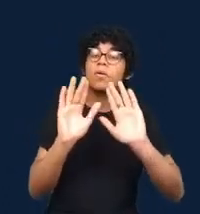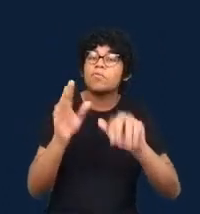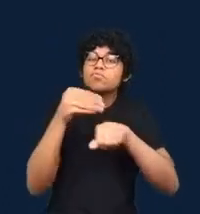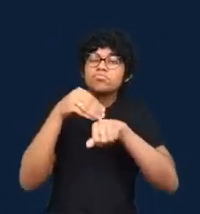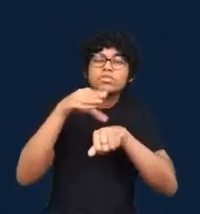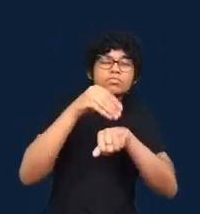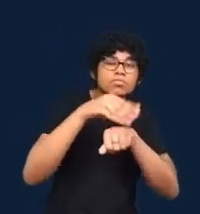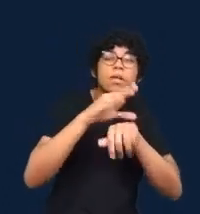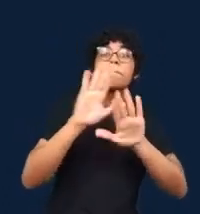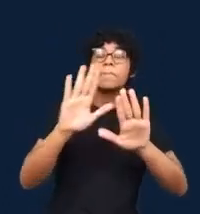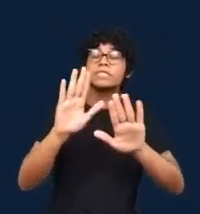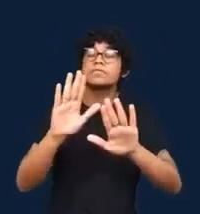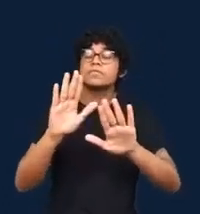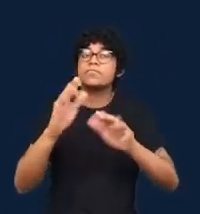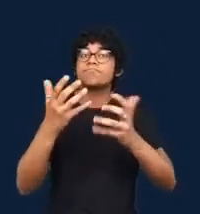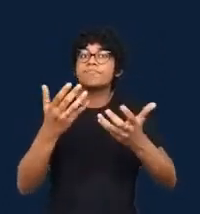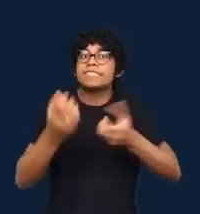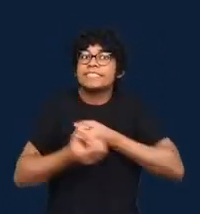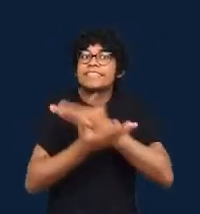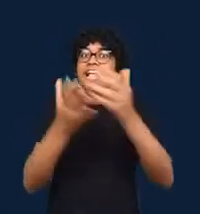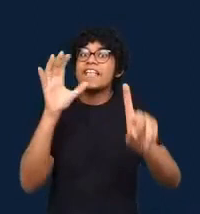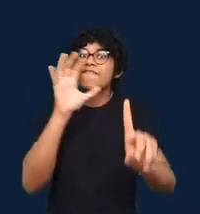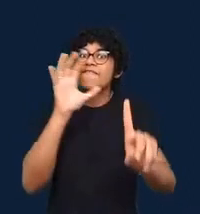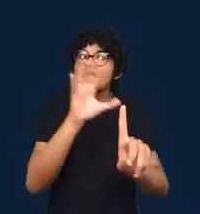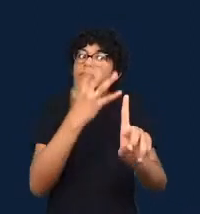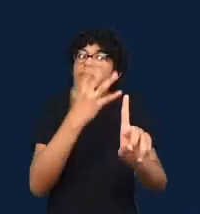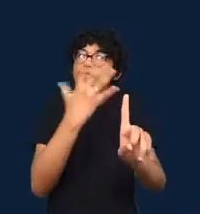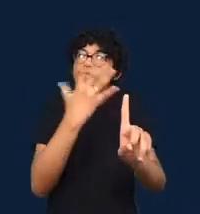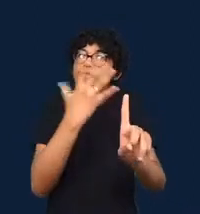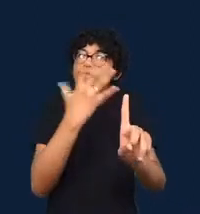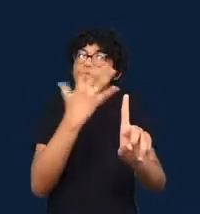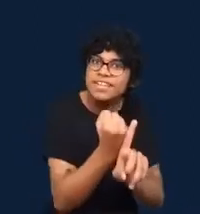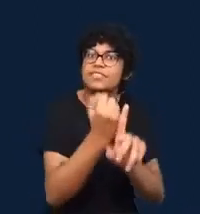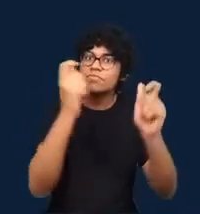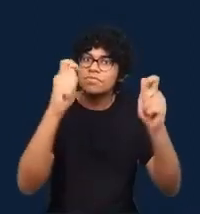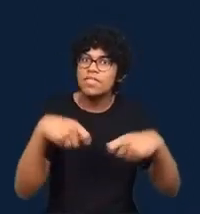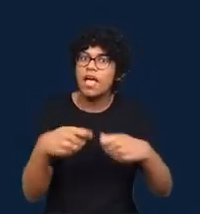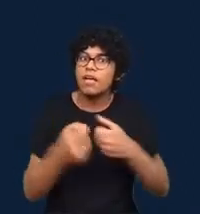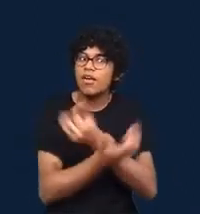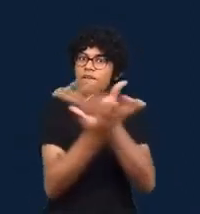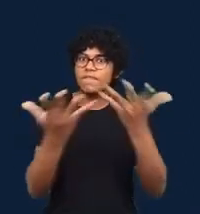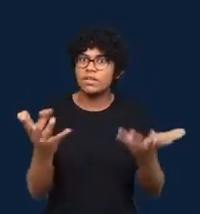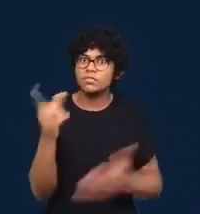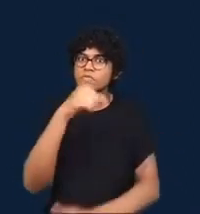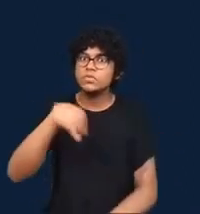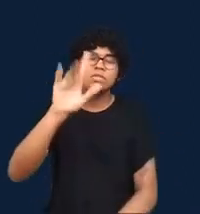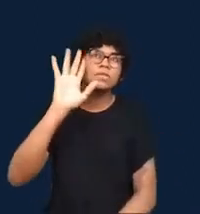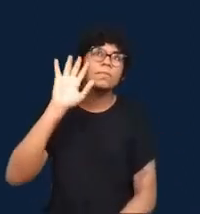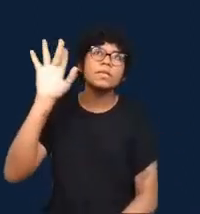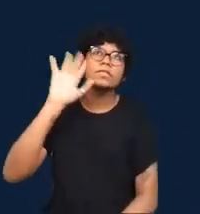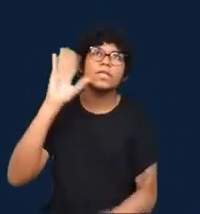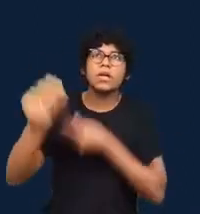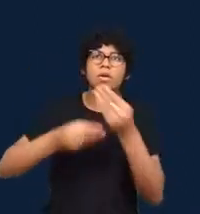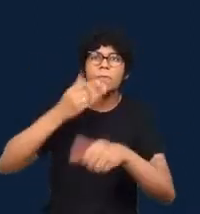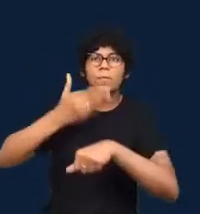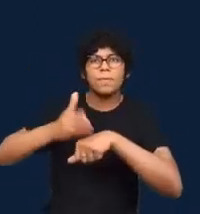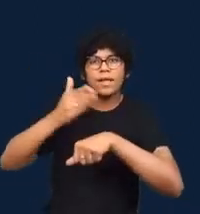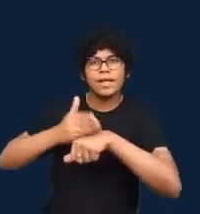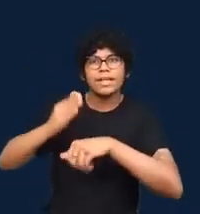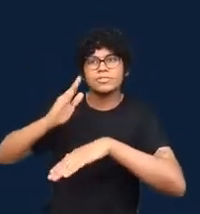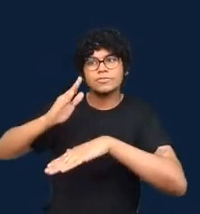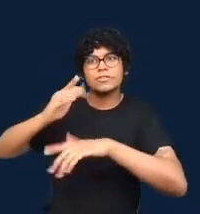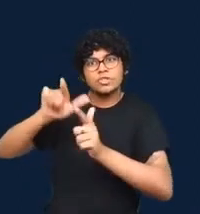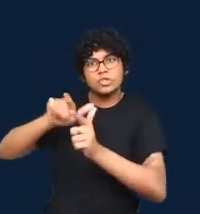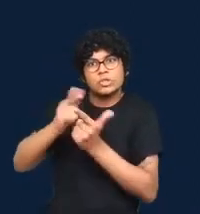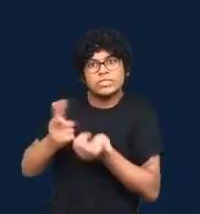ways of thinking about and doing critical data journalism practice. Catherine And again, I am sure that many of you